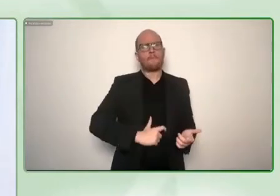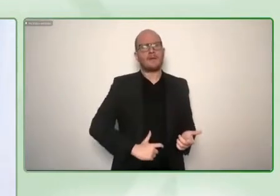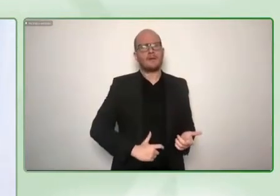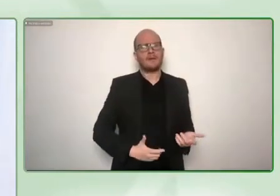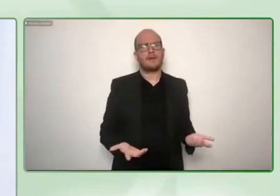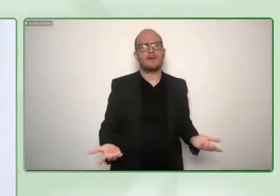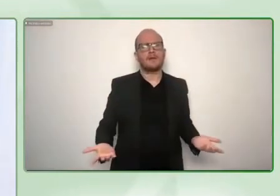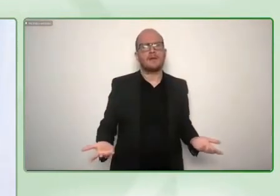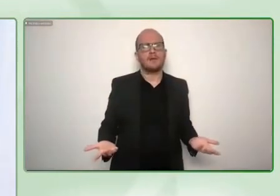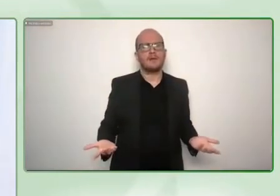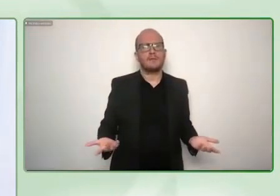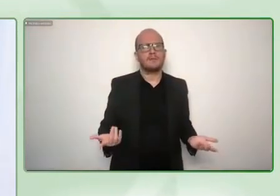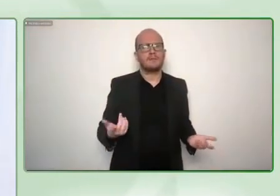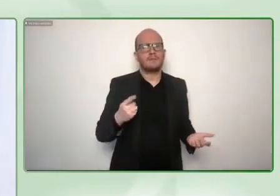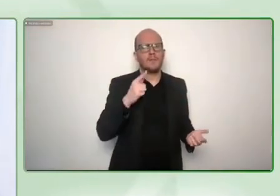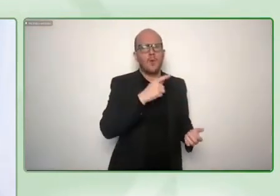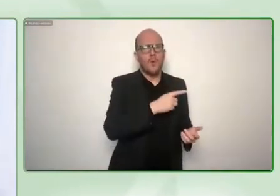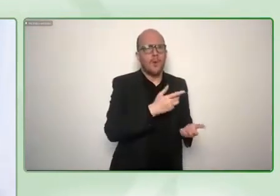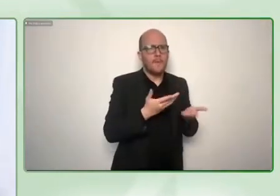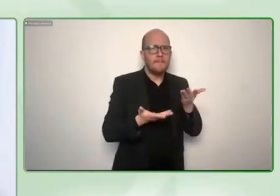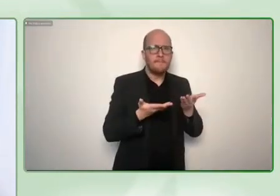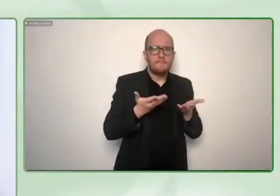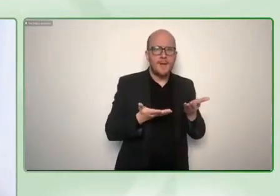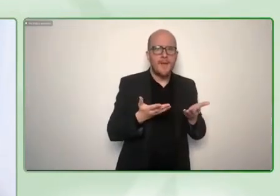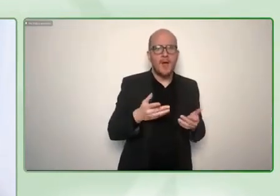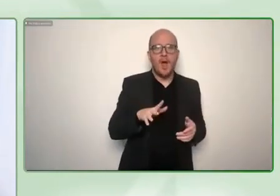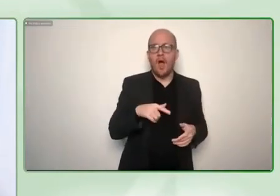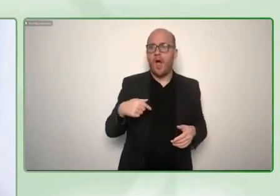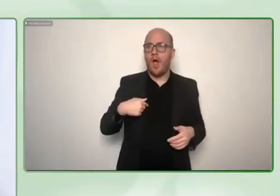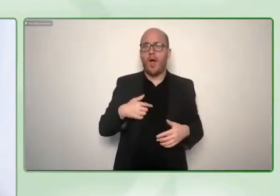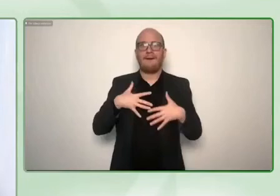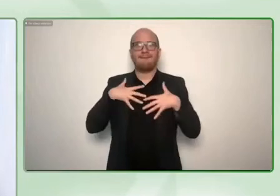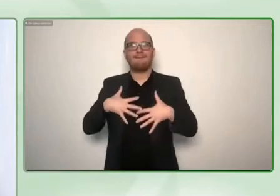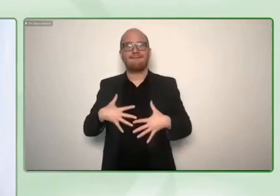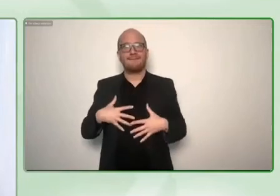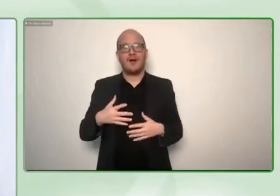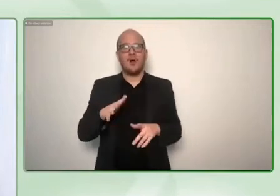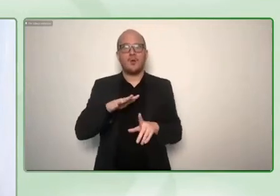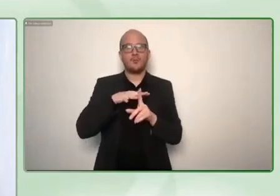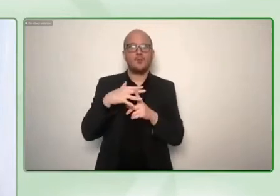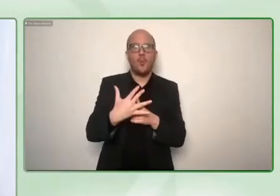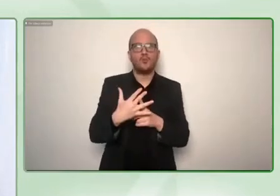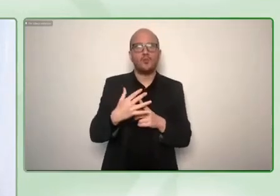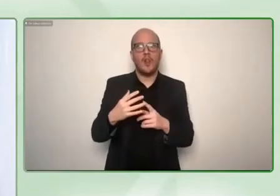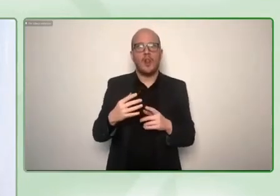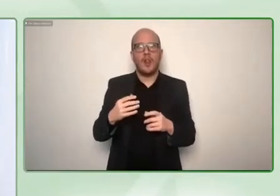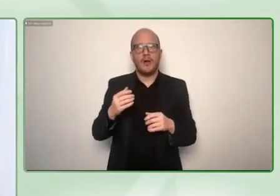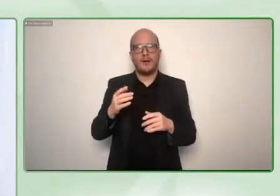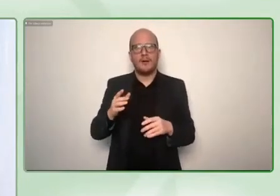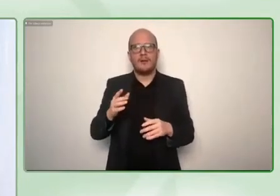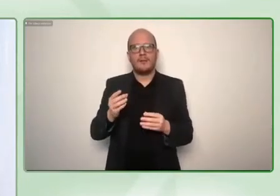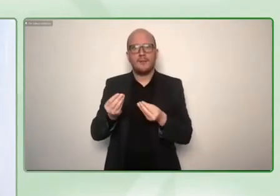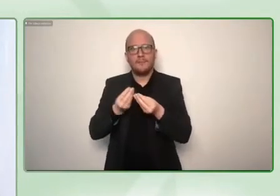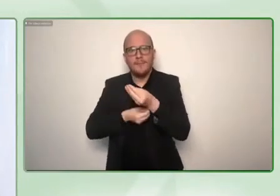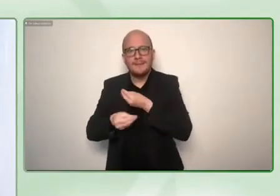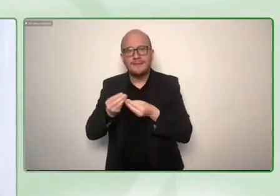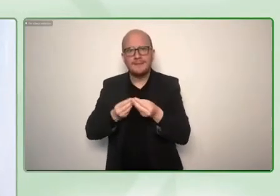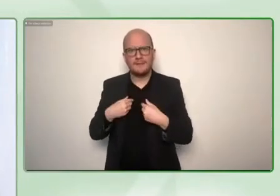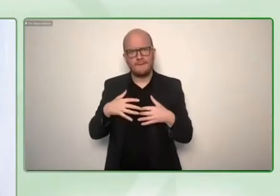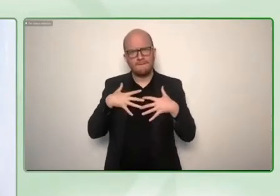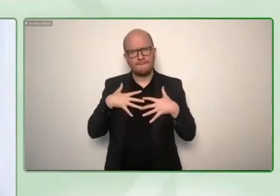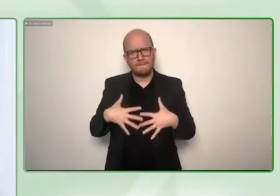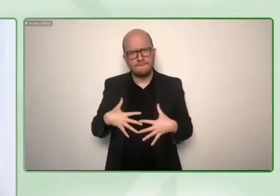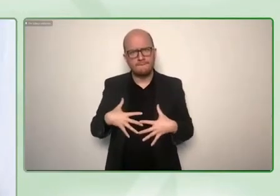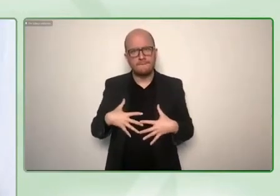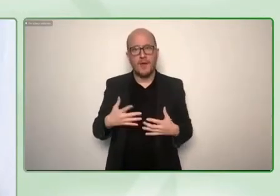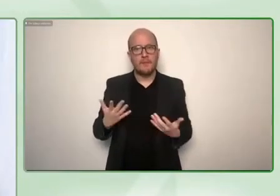not everyone is a social entrepreneur who can take something global and some people might be better off to stick what they have because it's good it